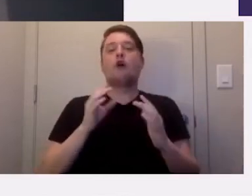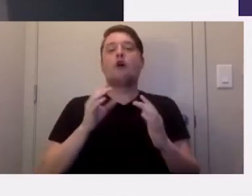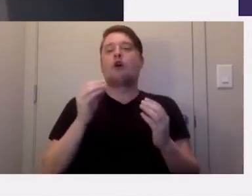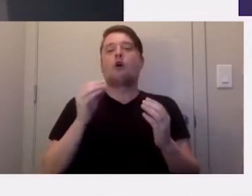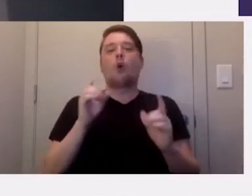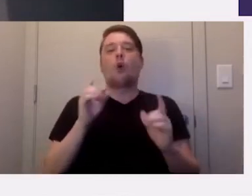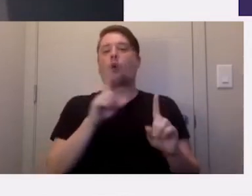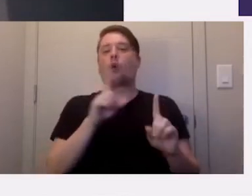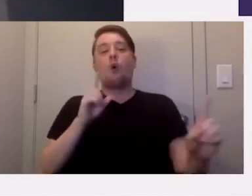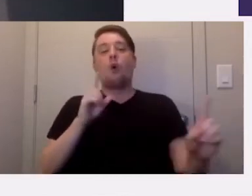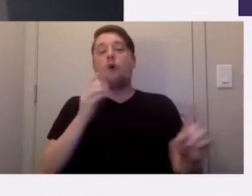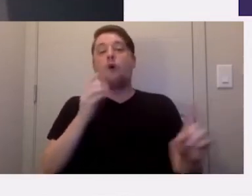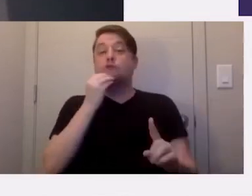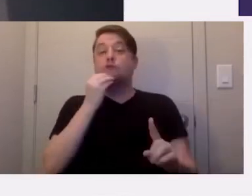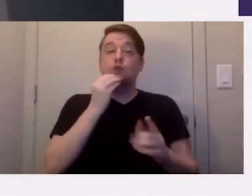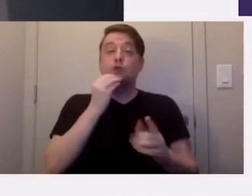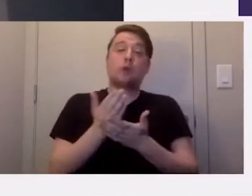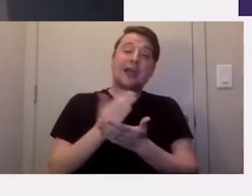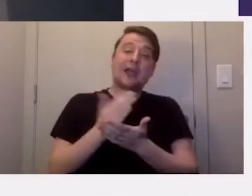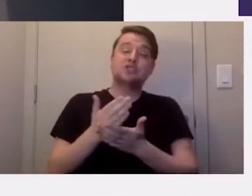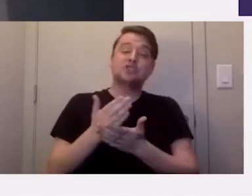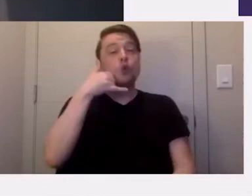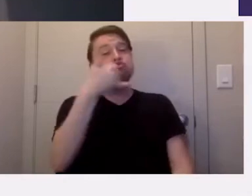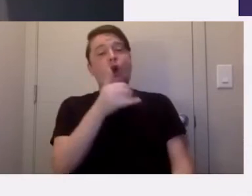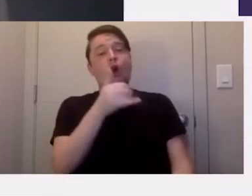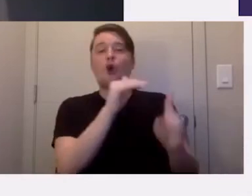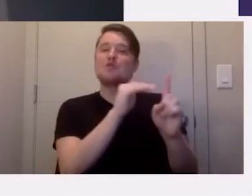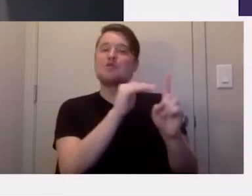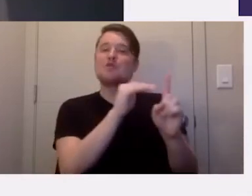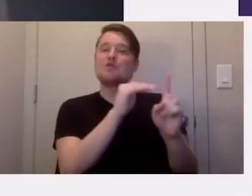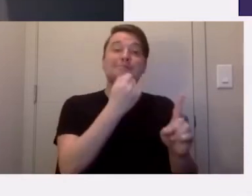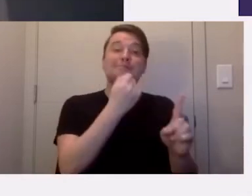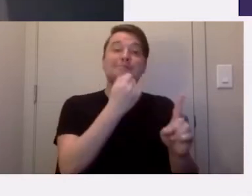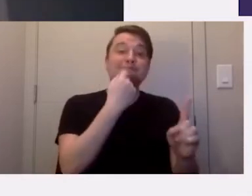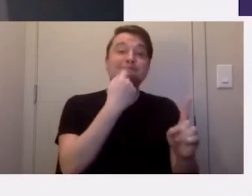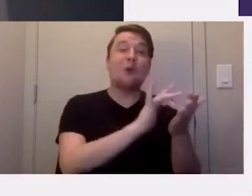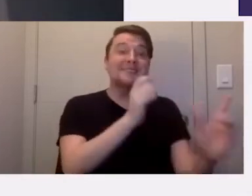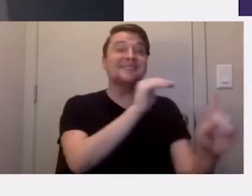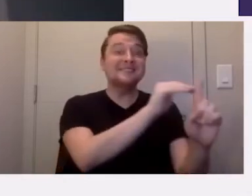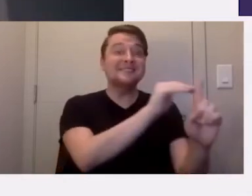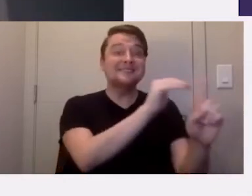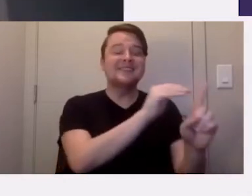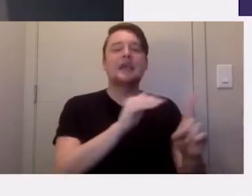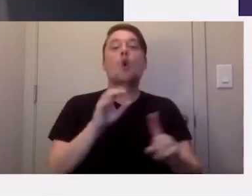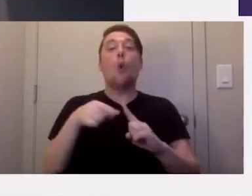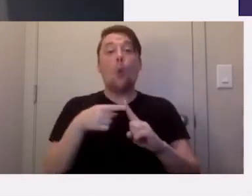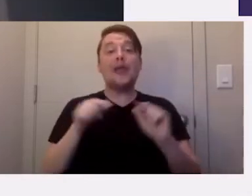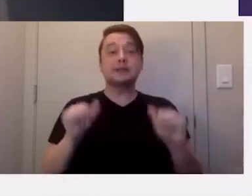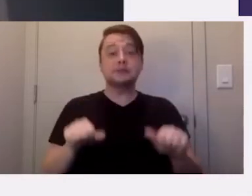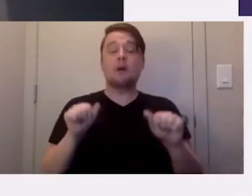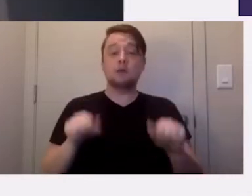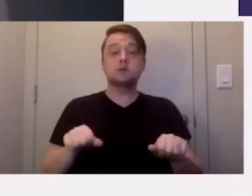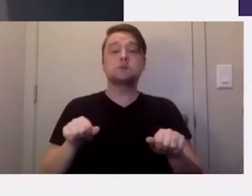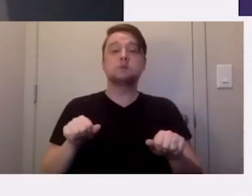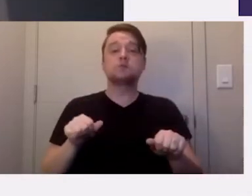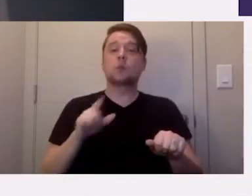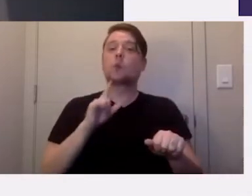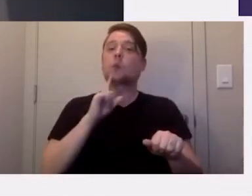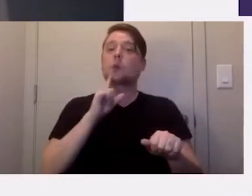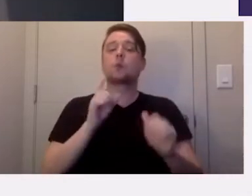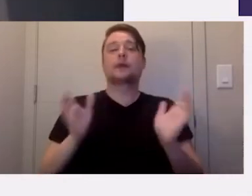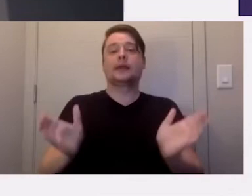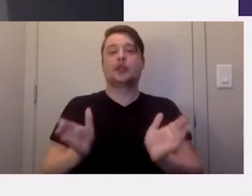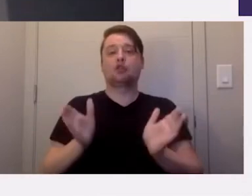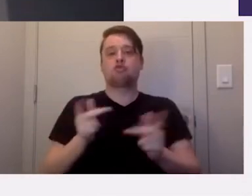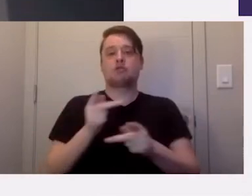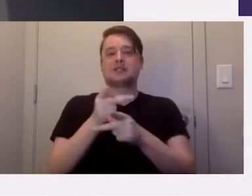calling your client to remind them to take their medication. And when that's possible, we'd really encourage